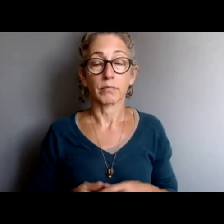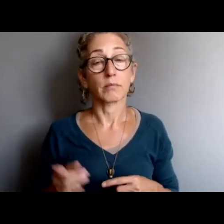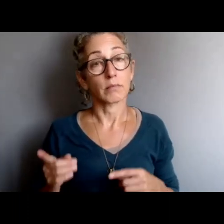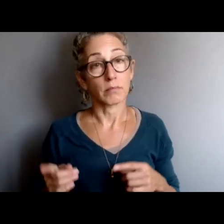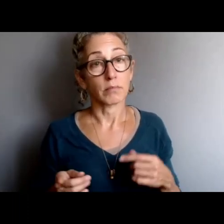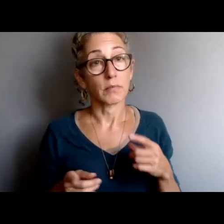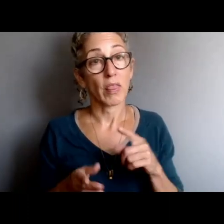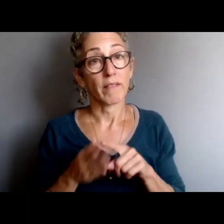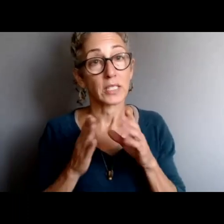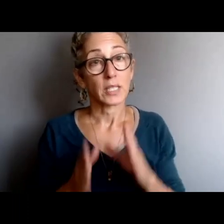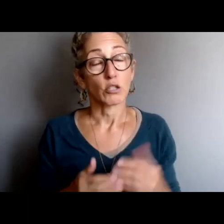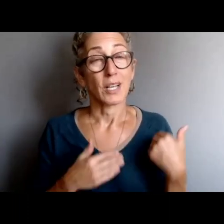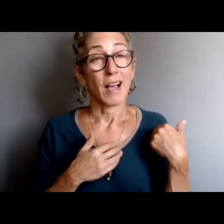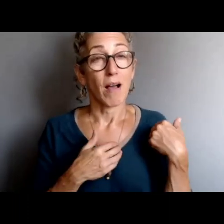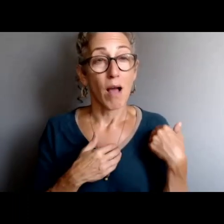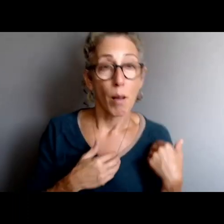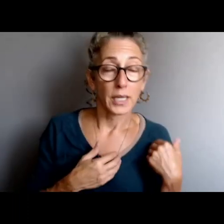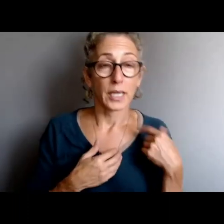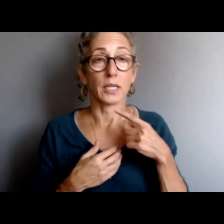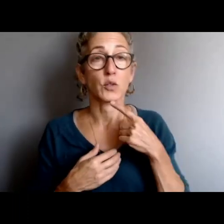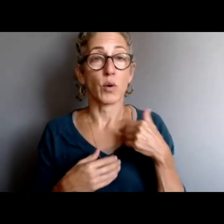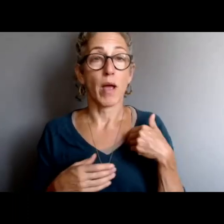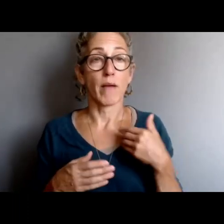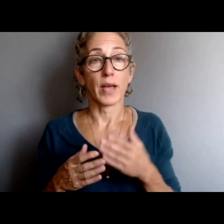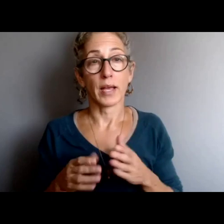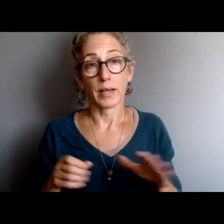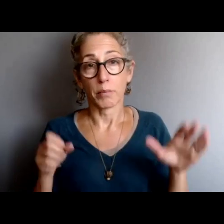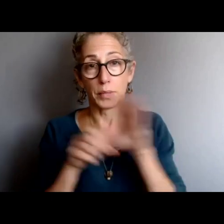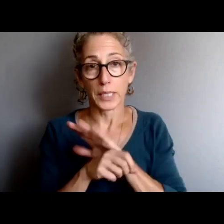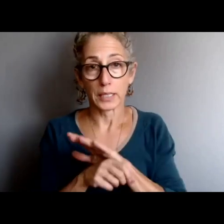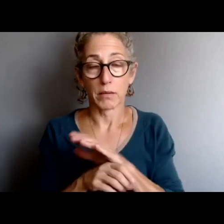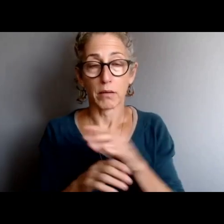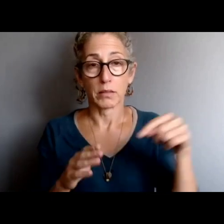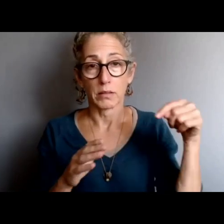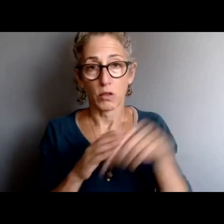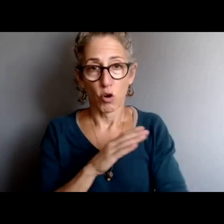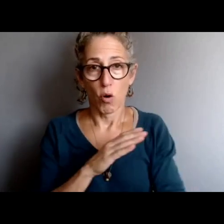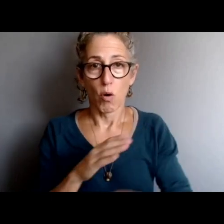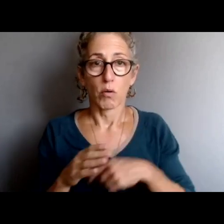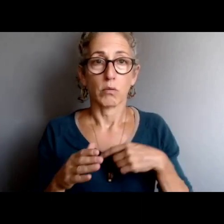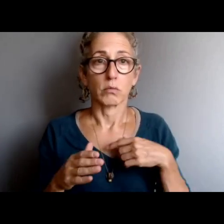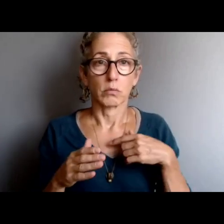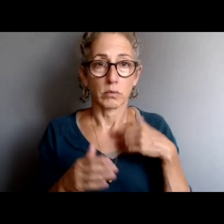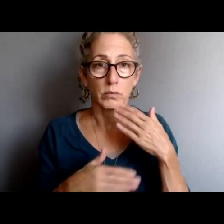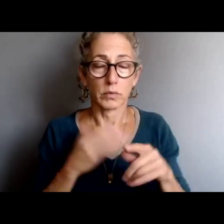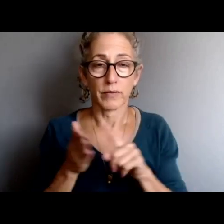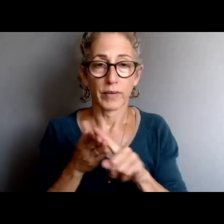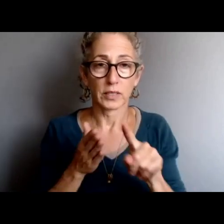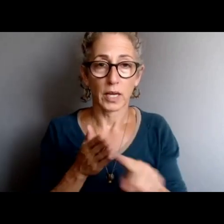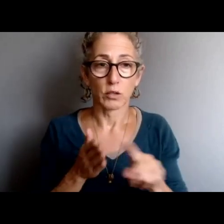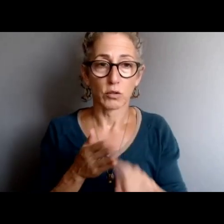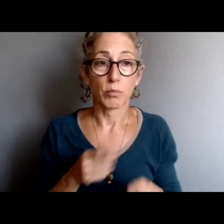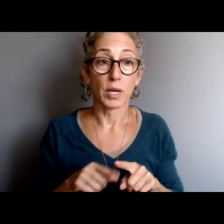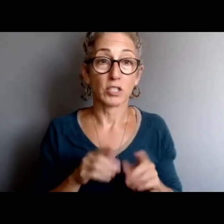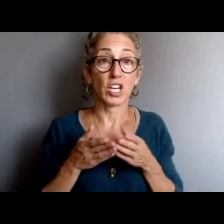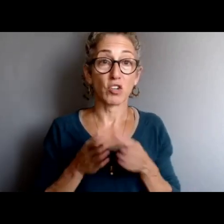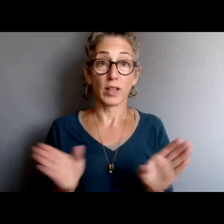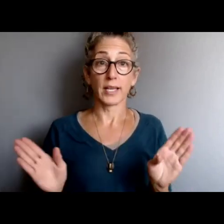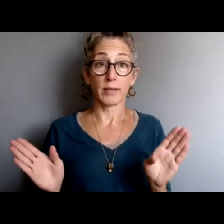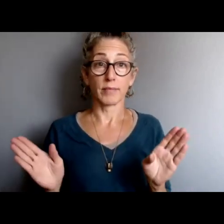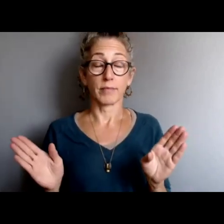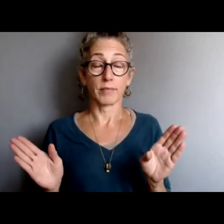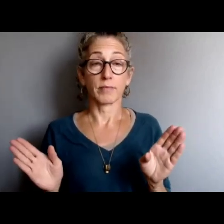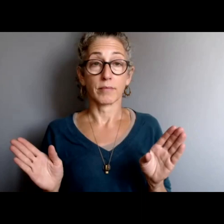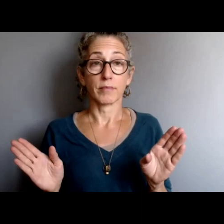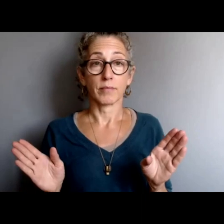to conduct complete and thorough, fair investigations. Generally speaking, the investigators who are,